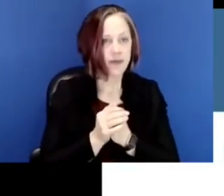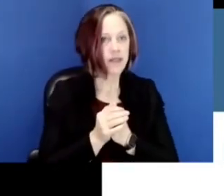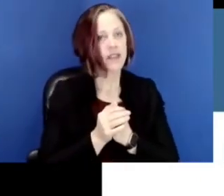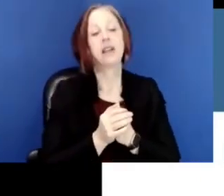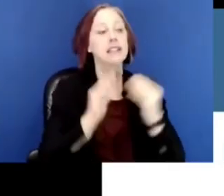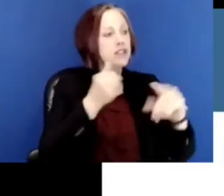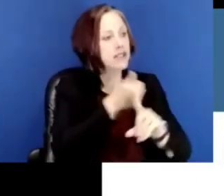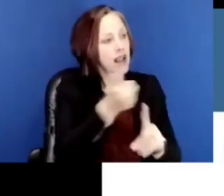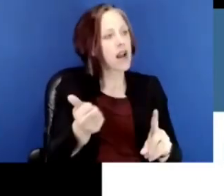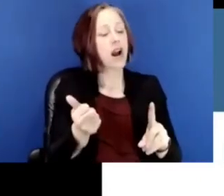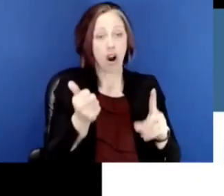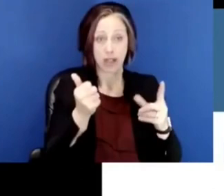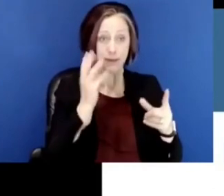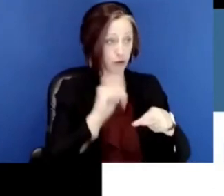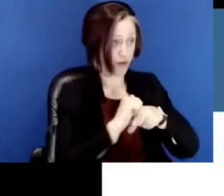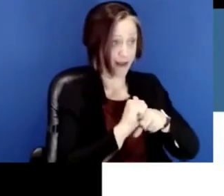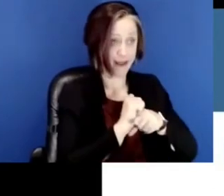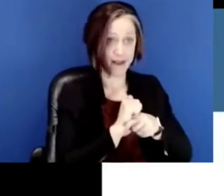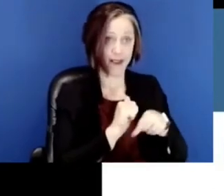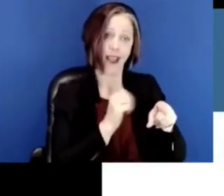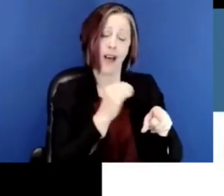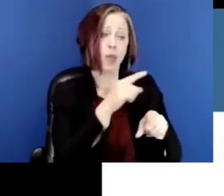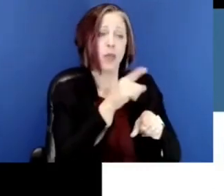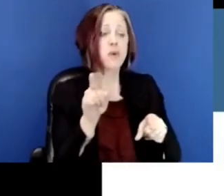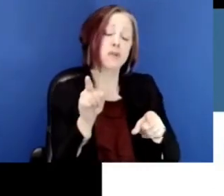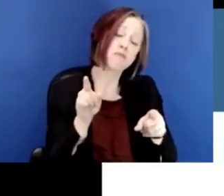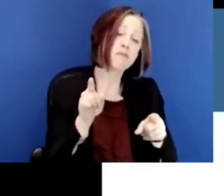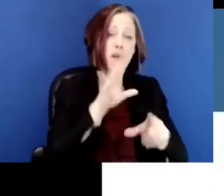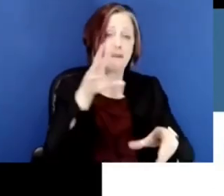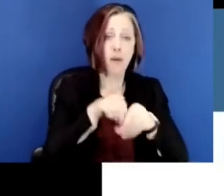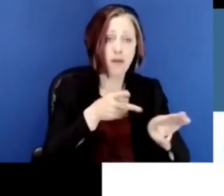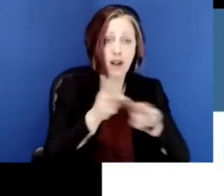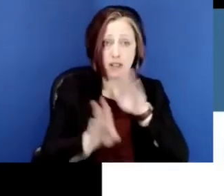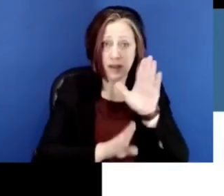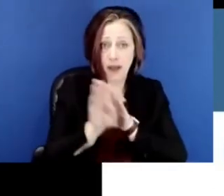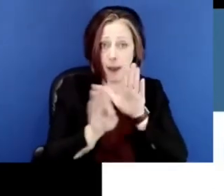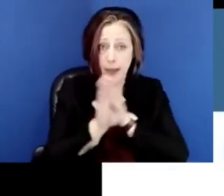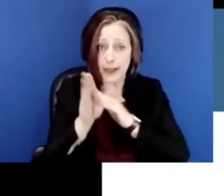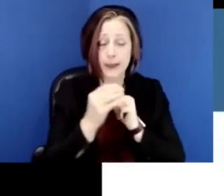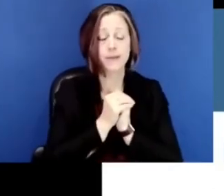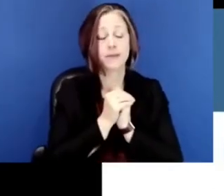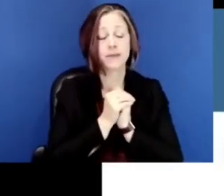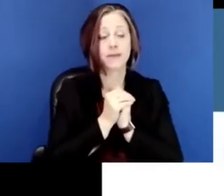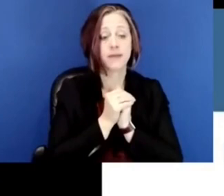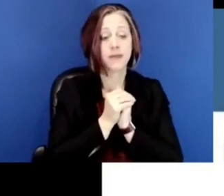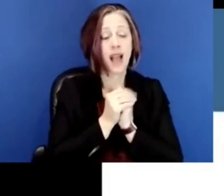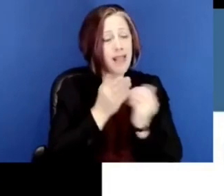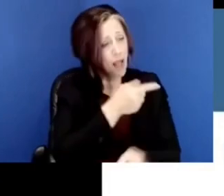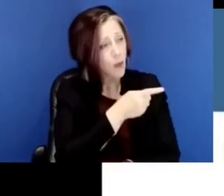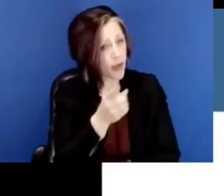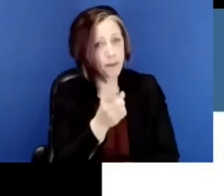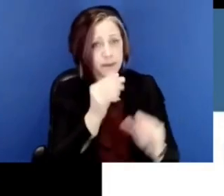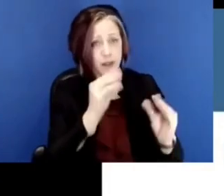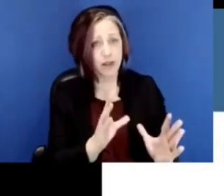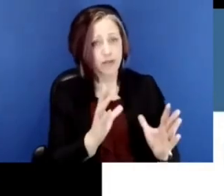learn for teachers who are in training and those who are also engaged in professional development. We need to